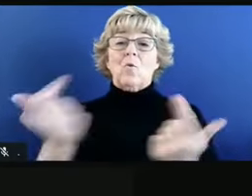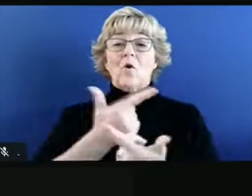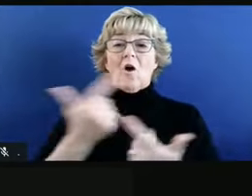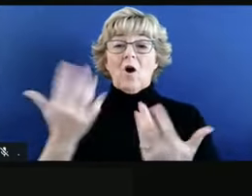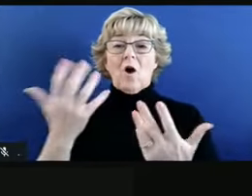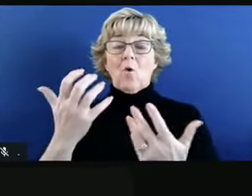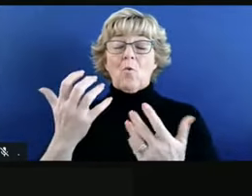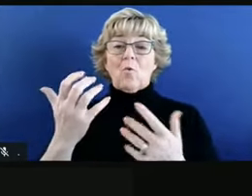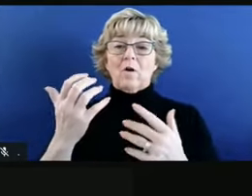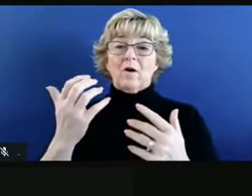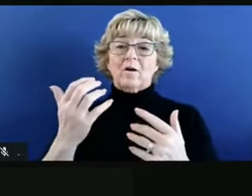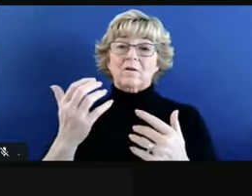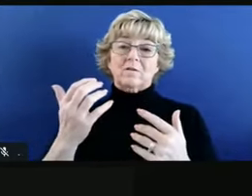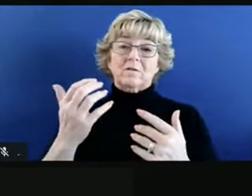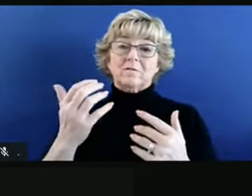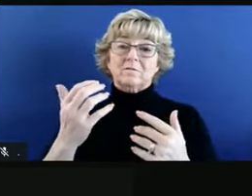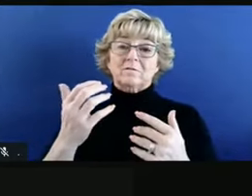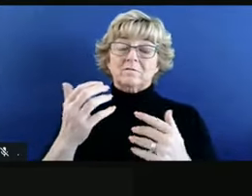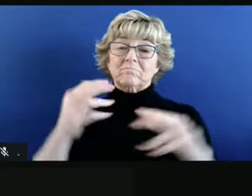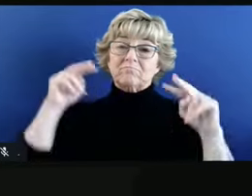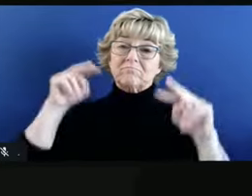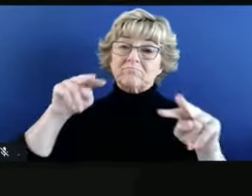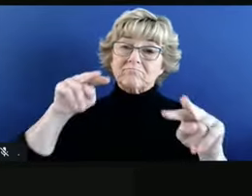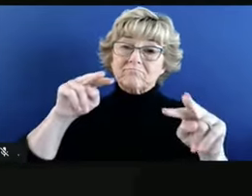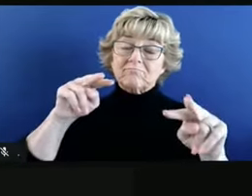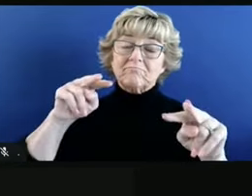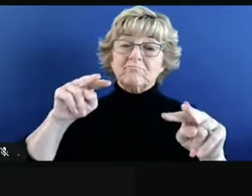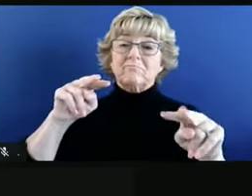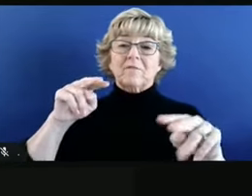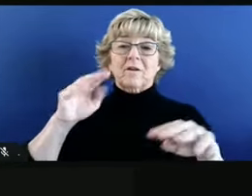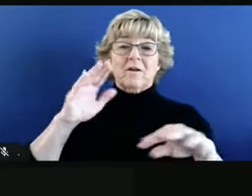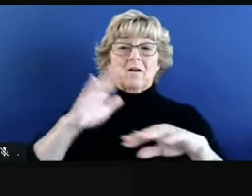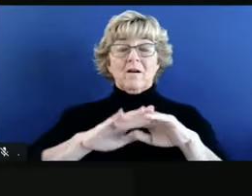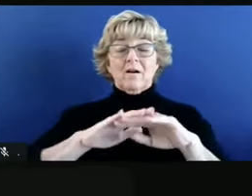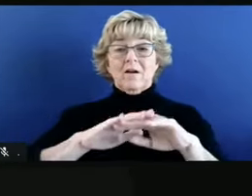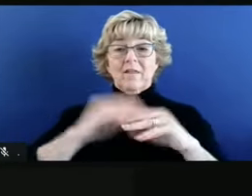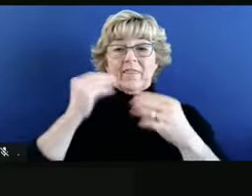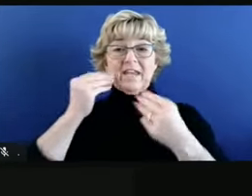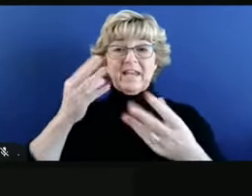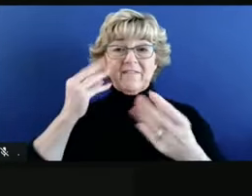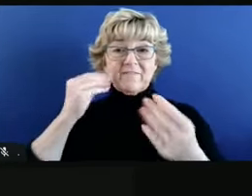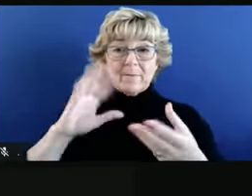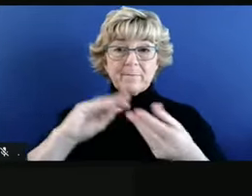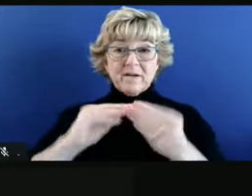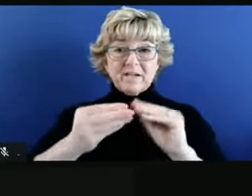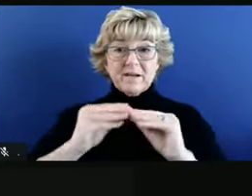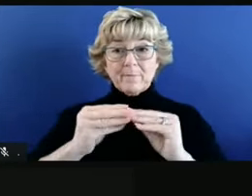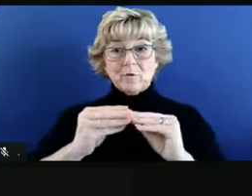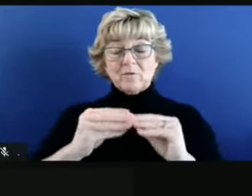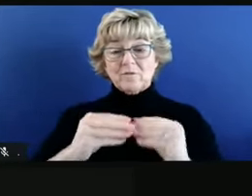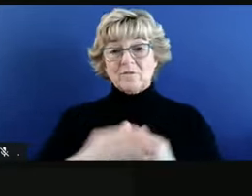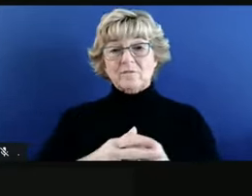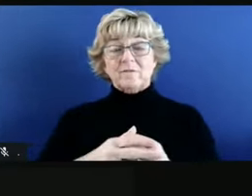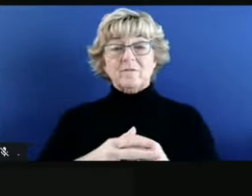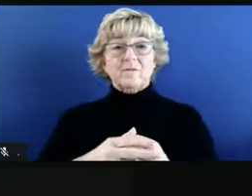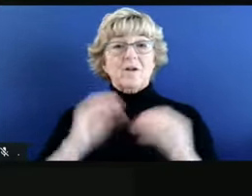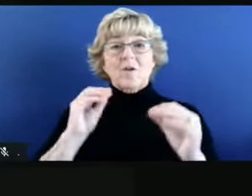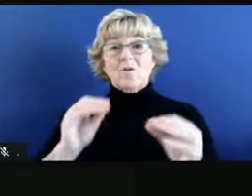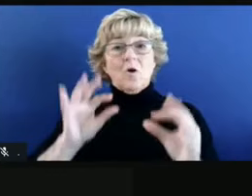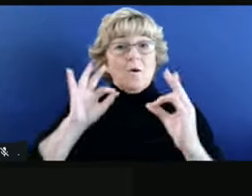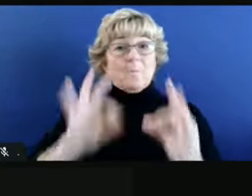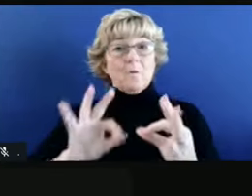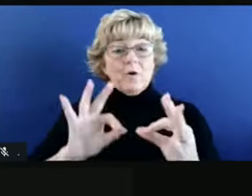keep close ties on the data on the conditions. And so, you know, there's no perfect